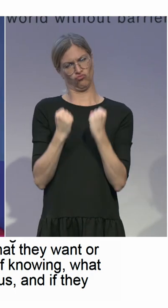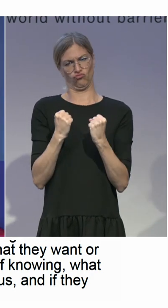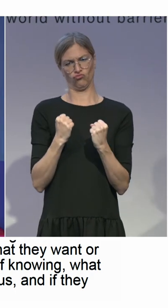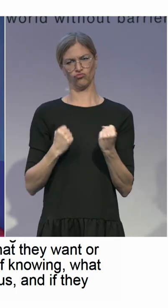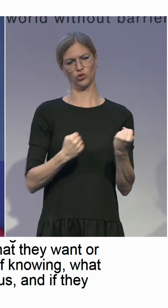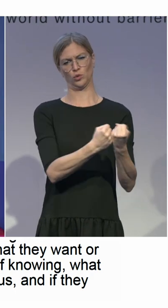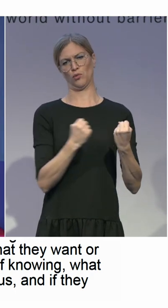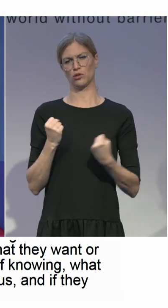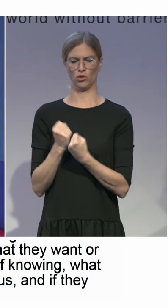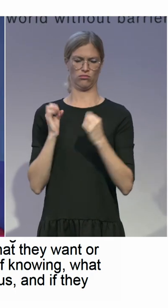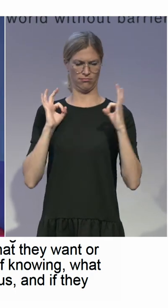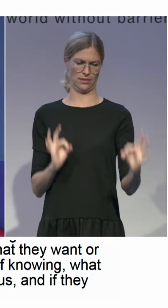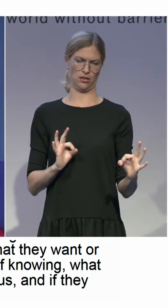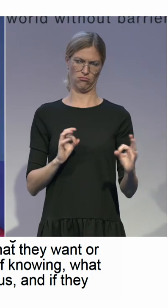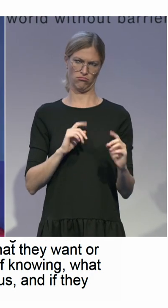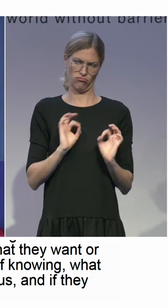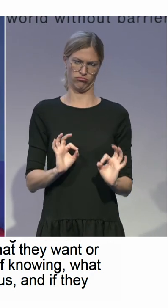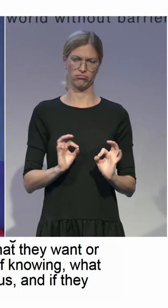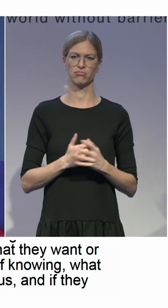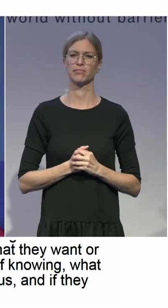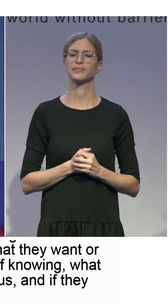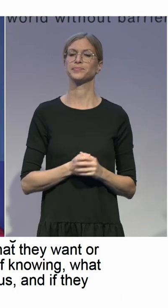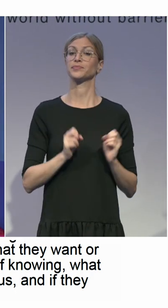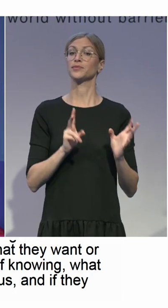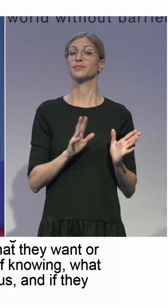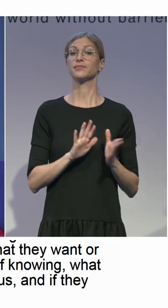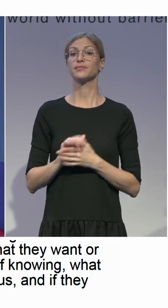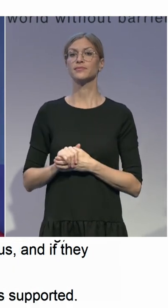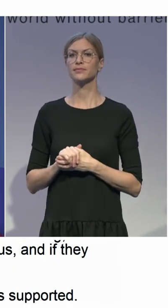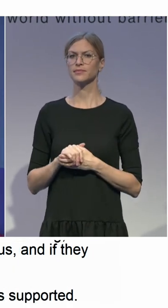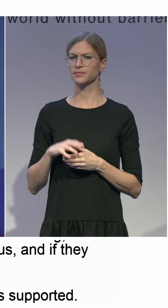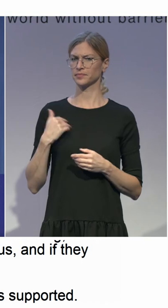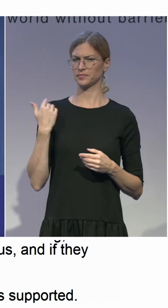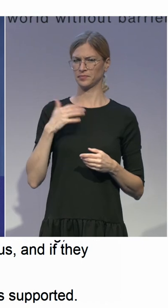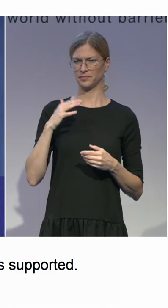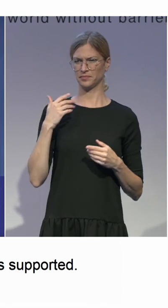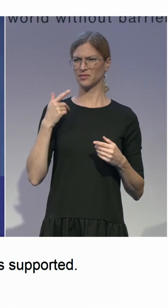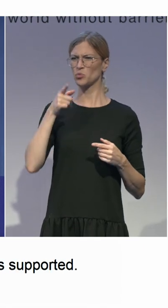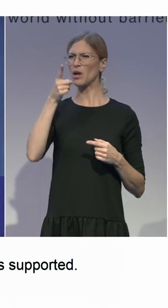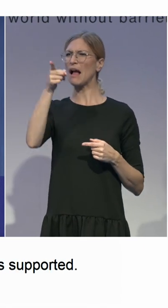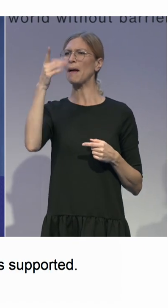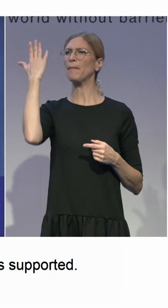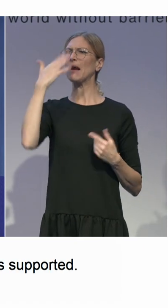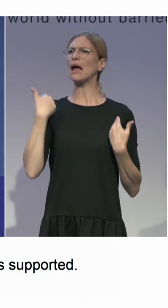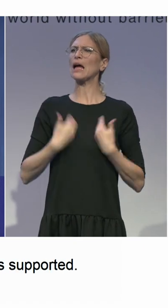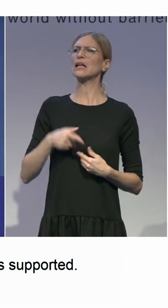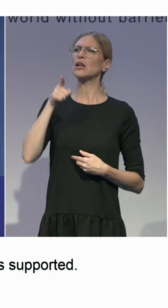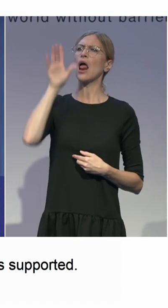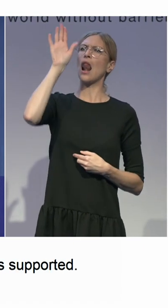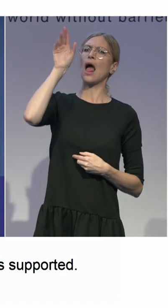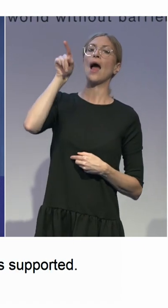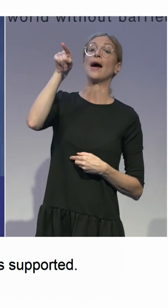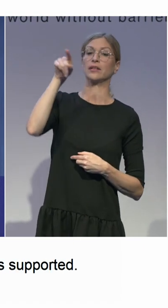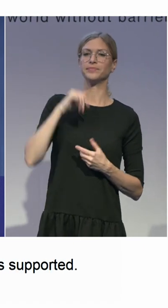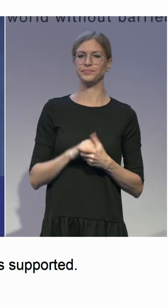Thank you. I see a lady with a black shirt and a necklace. Yes? Yes, please. Thank